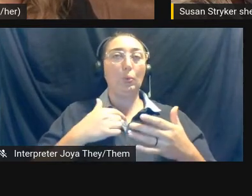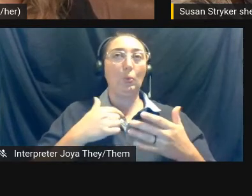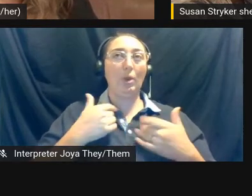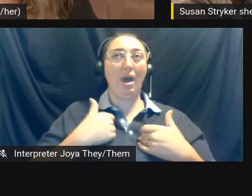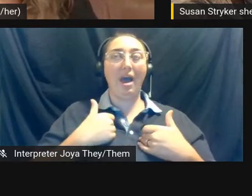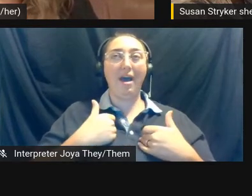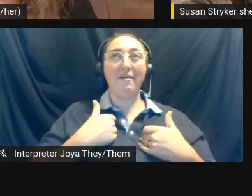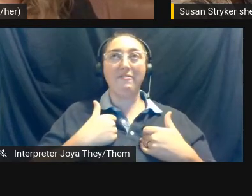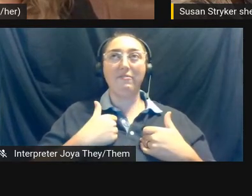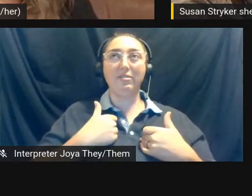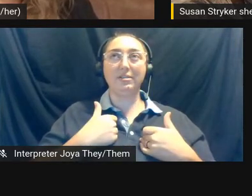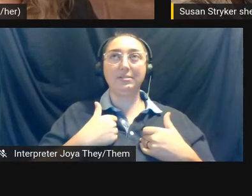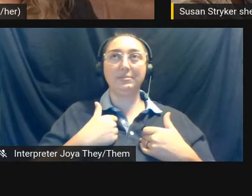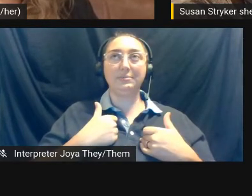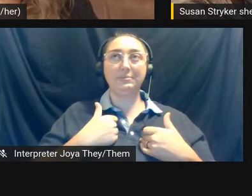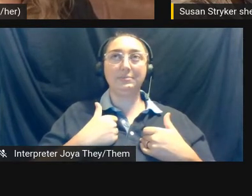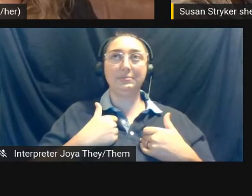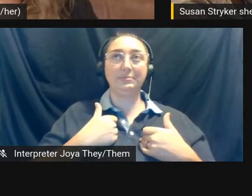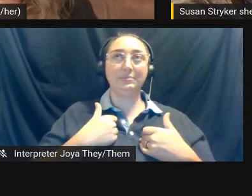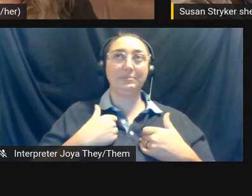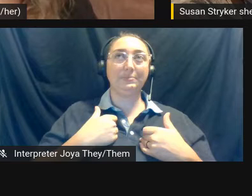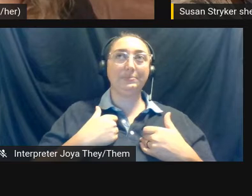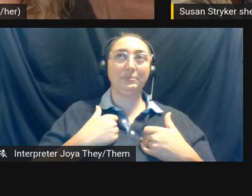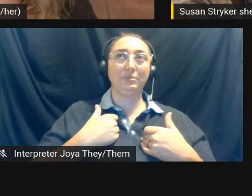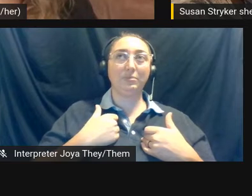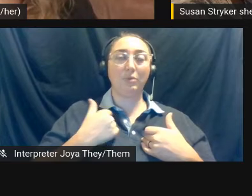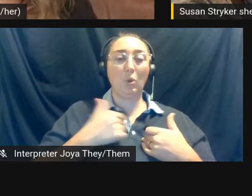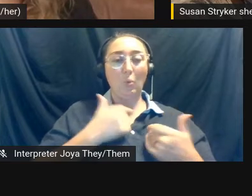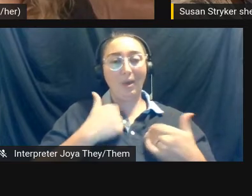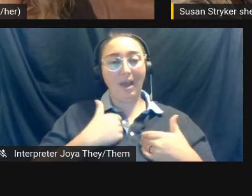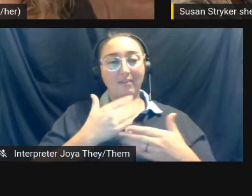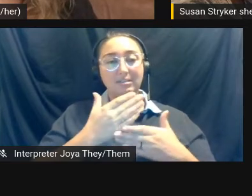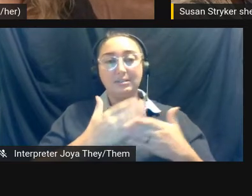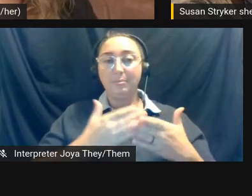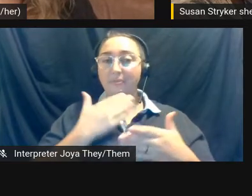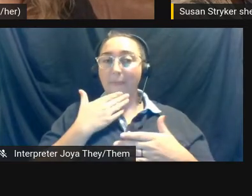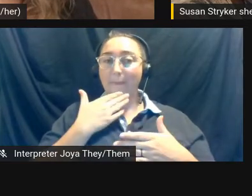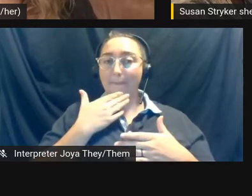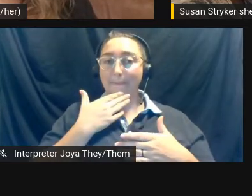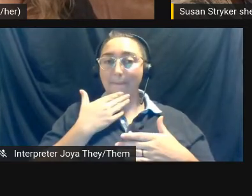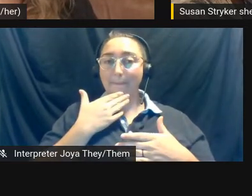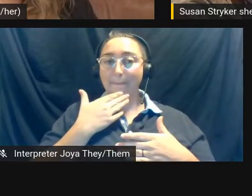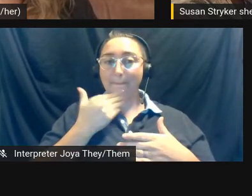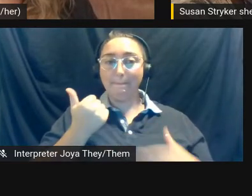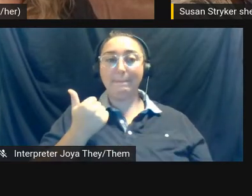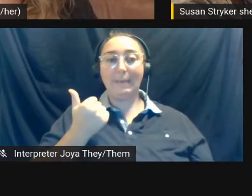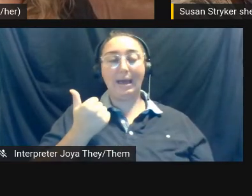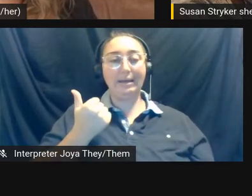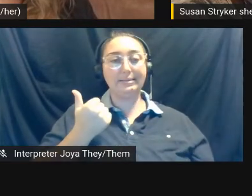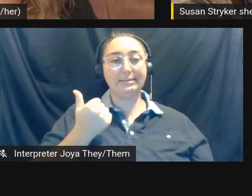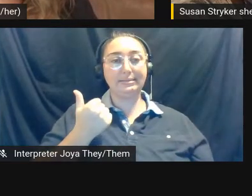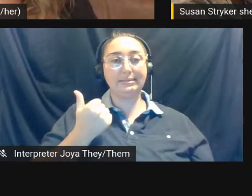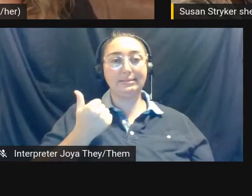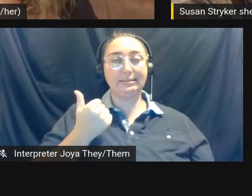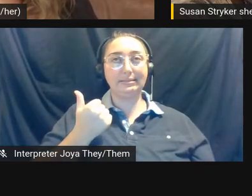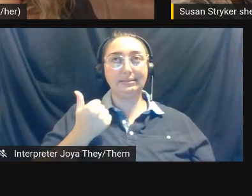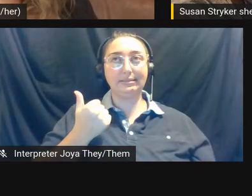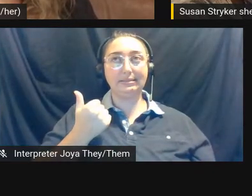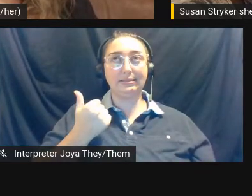have, like, um, some of the best known, um, like,